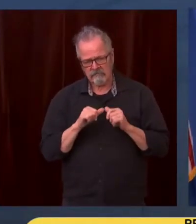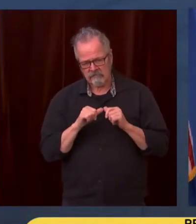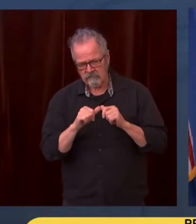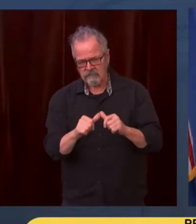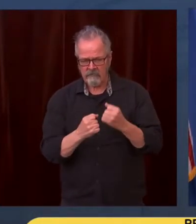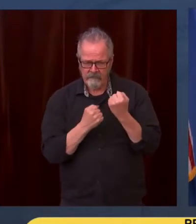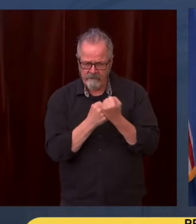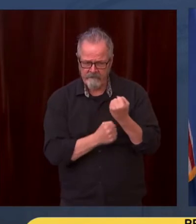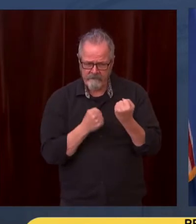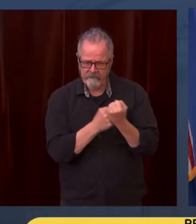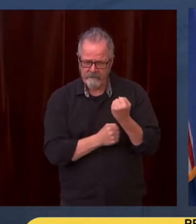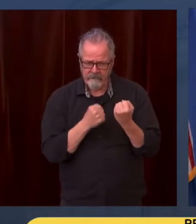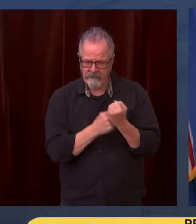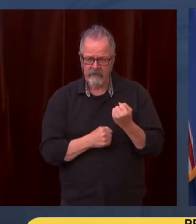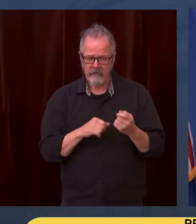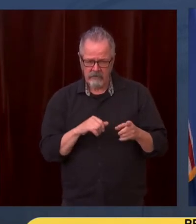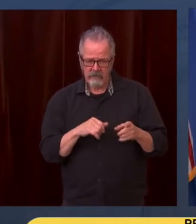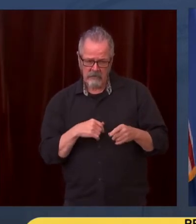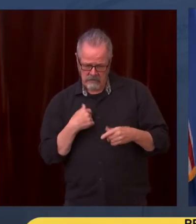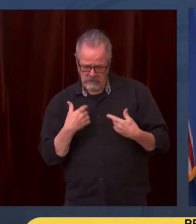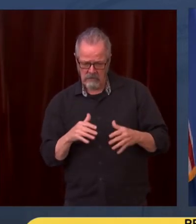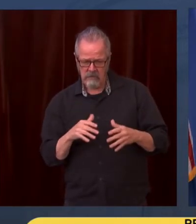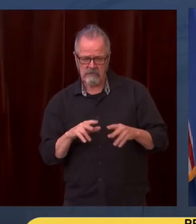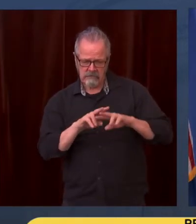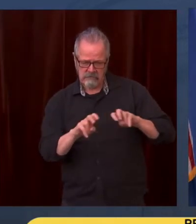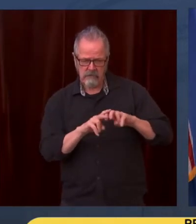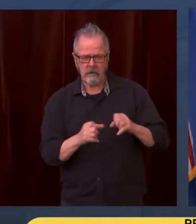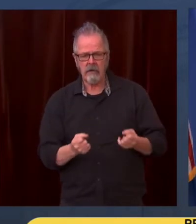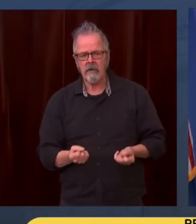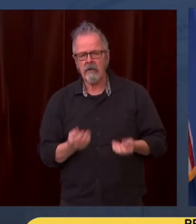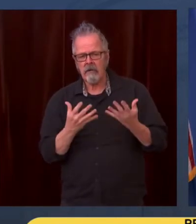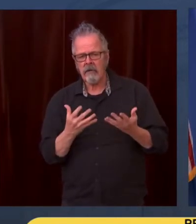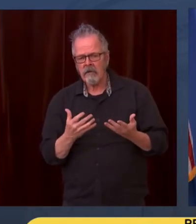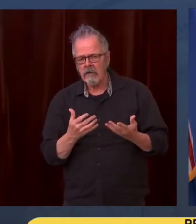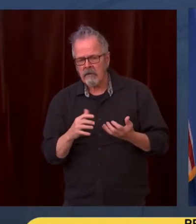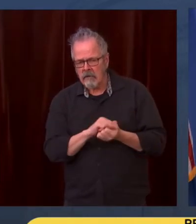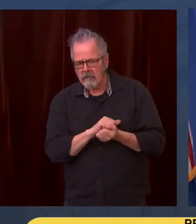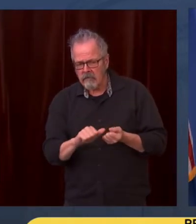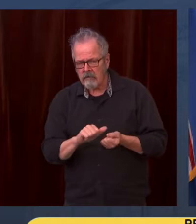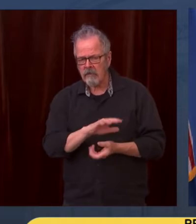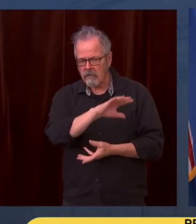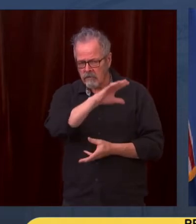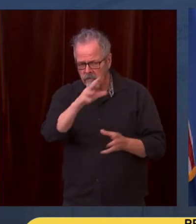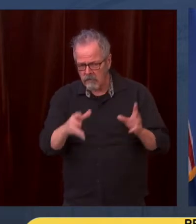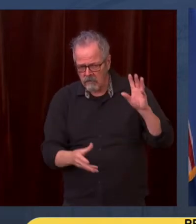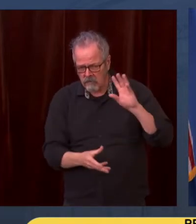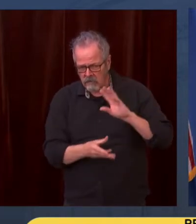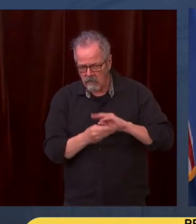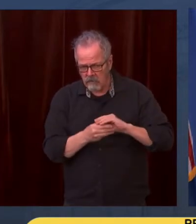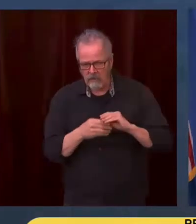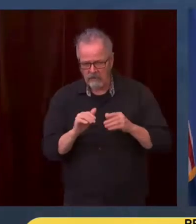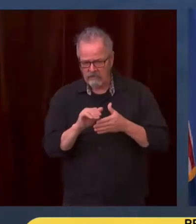obtain federal assistance. We now have a cash van to help with some cash assistance.